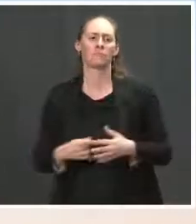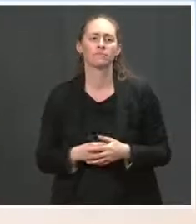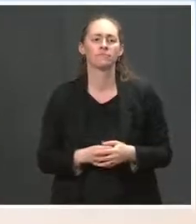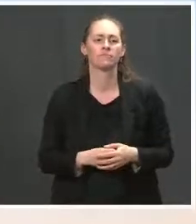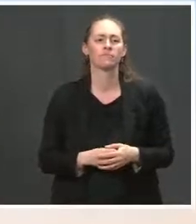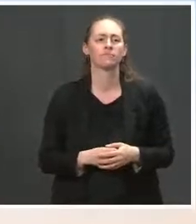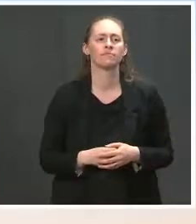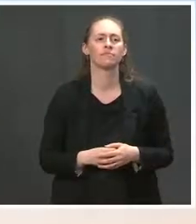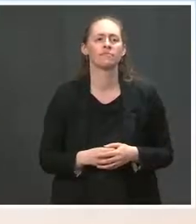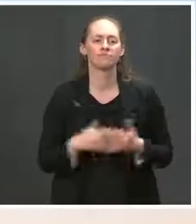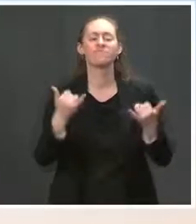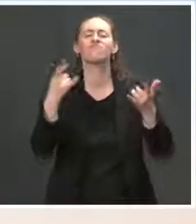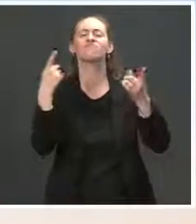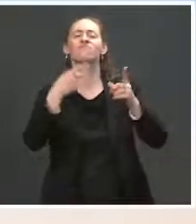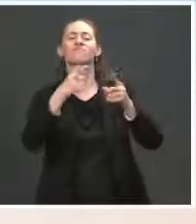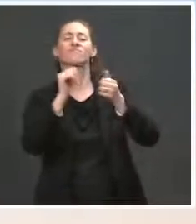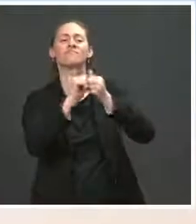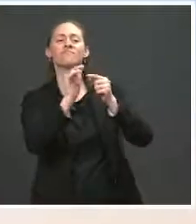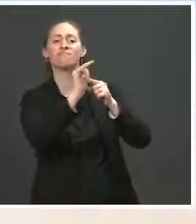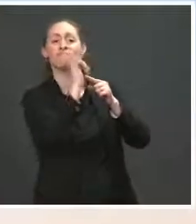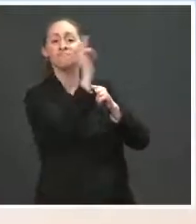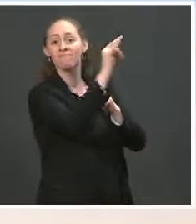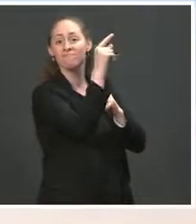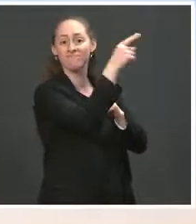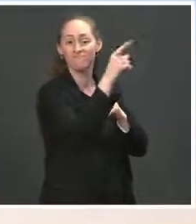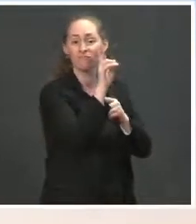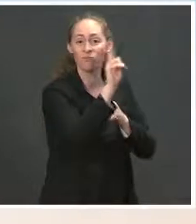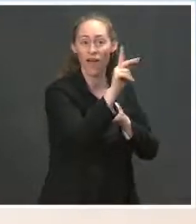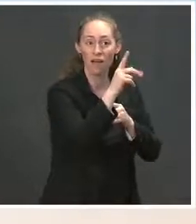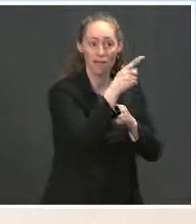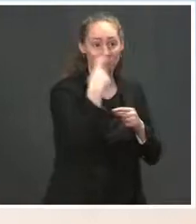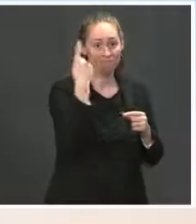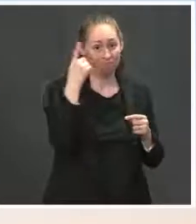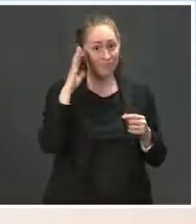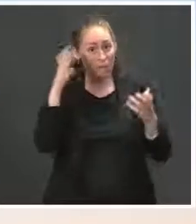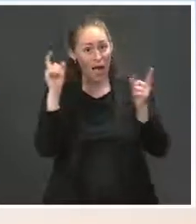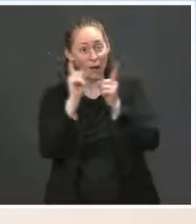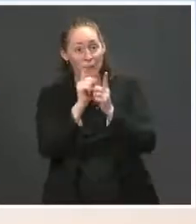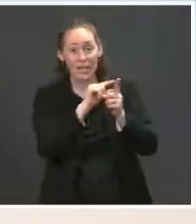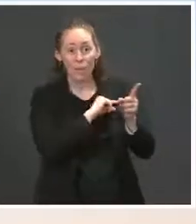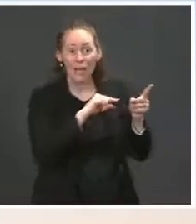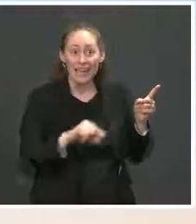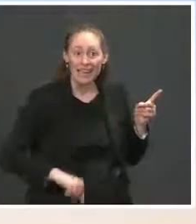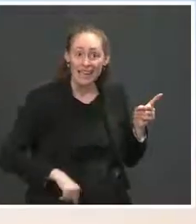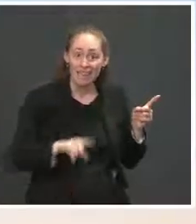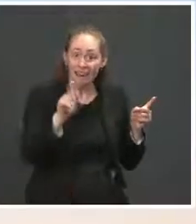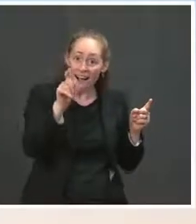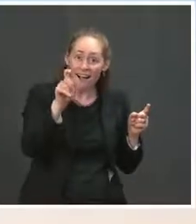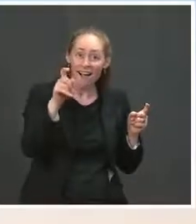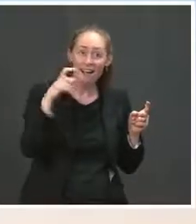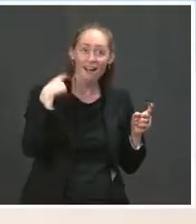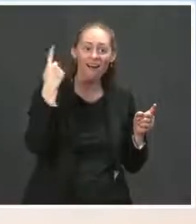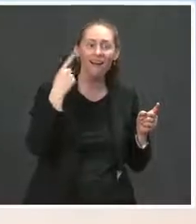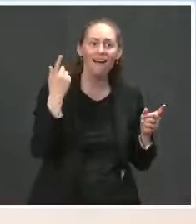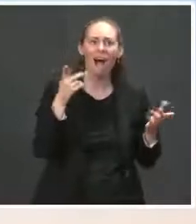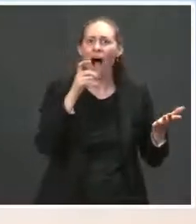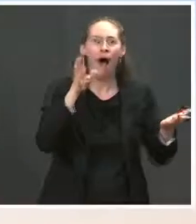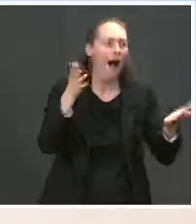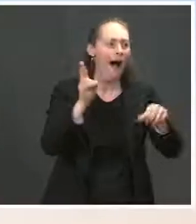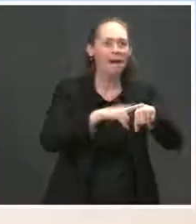Would President Biden like to meet the Queen? Would he like to meet the Queen? We're still — who wouldn't want to meet the Queen?